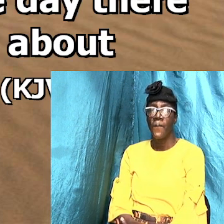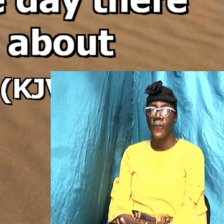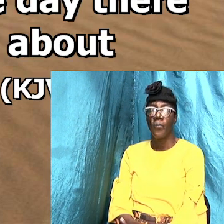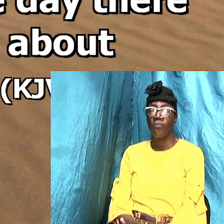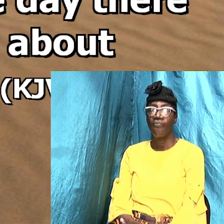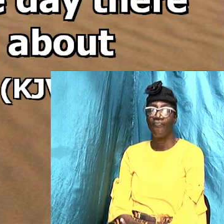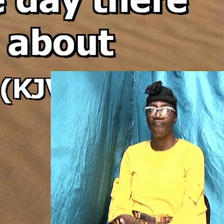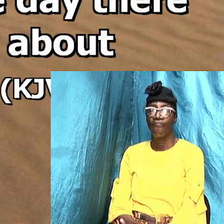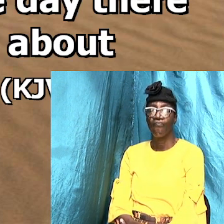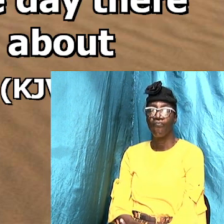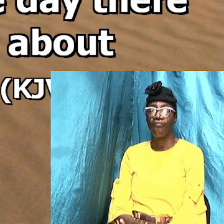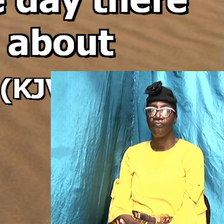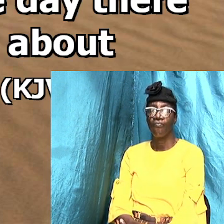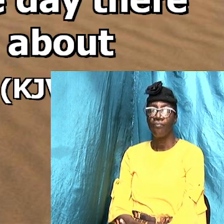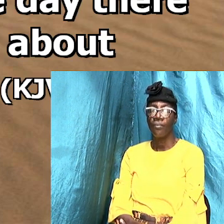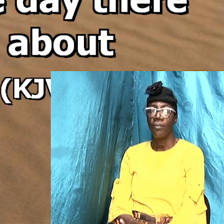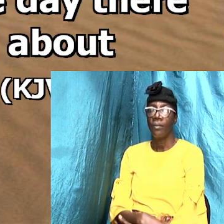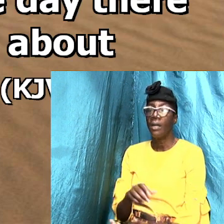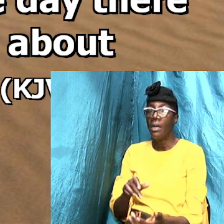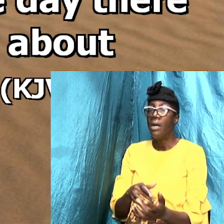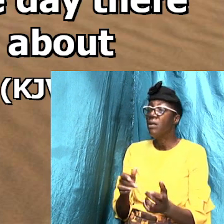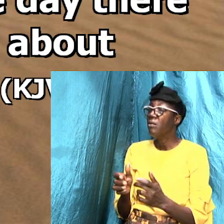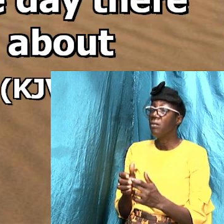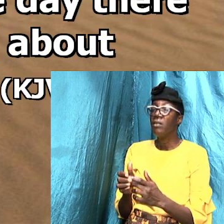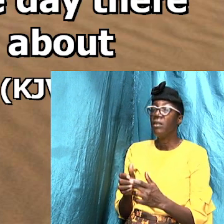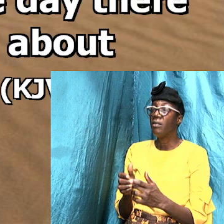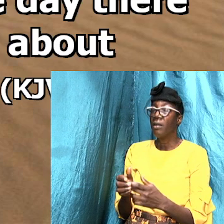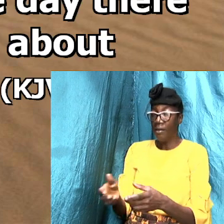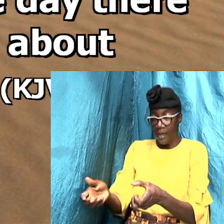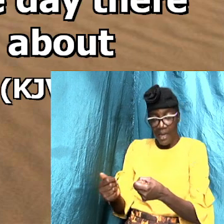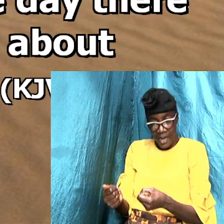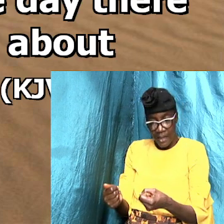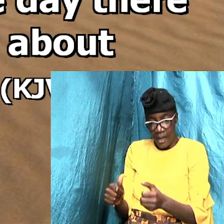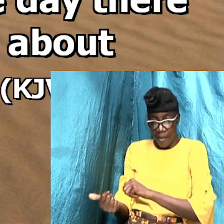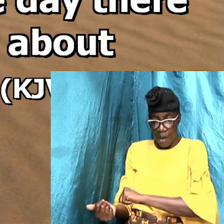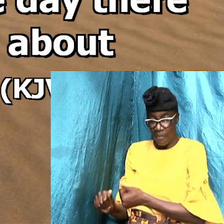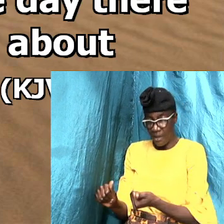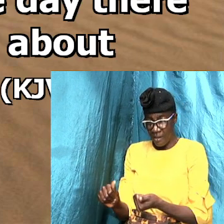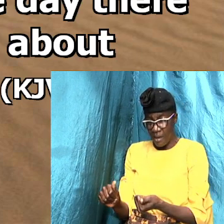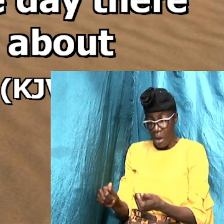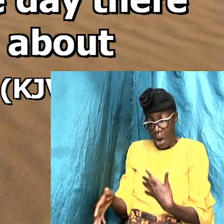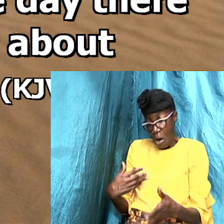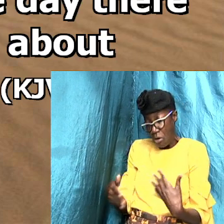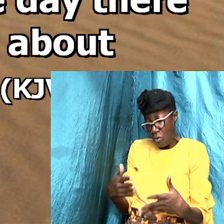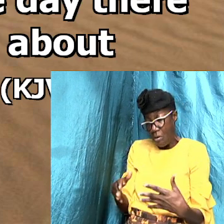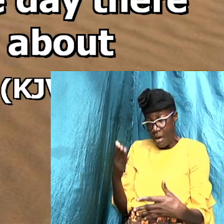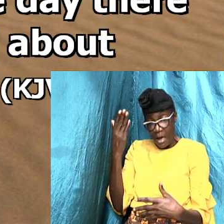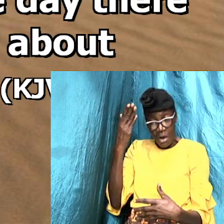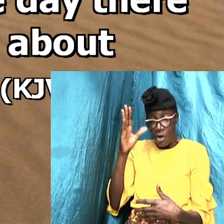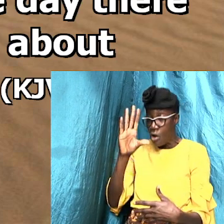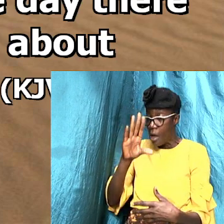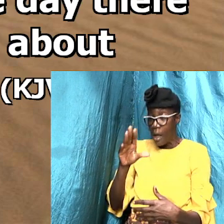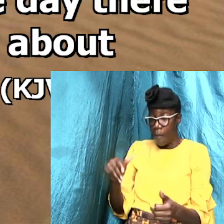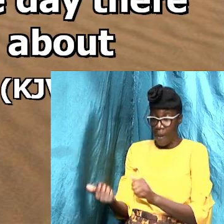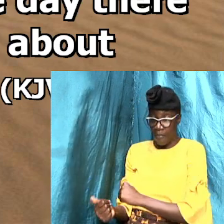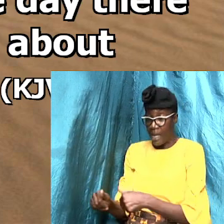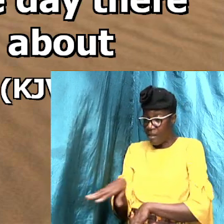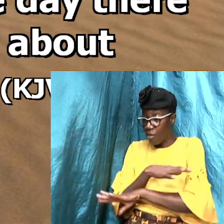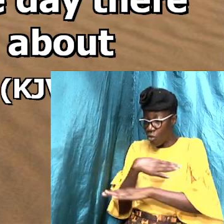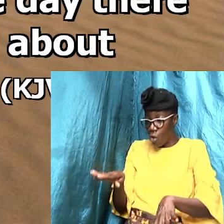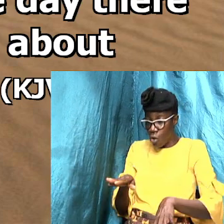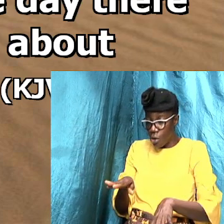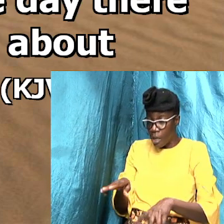baptism was accredited to him. Though he baptized none, his disciples carried out the baptism.